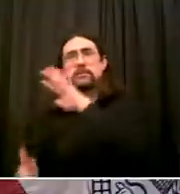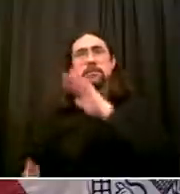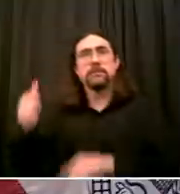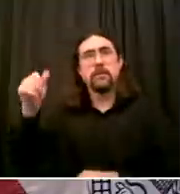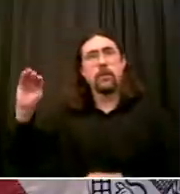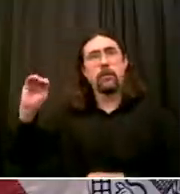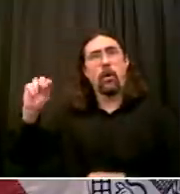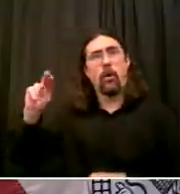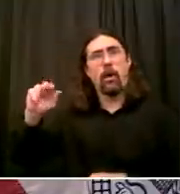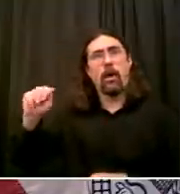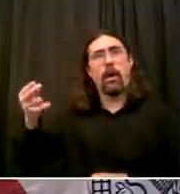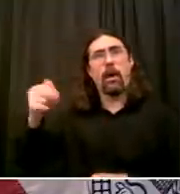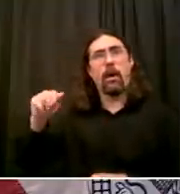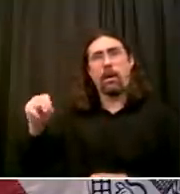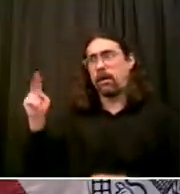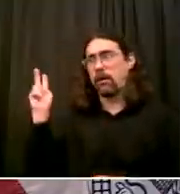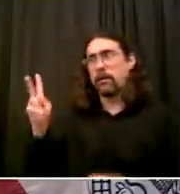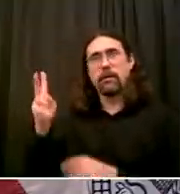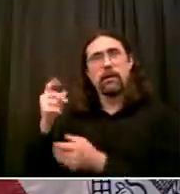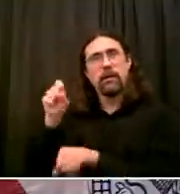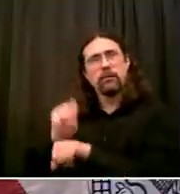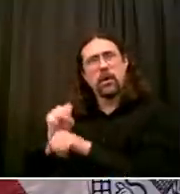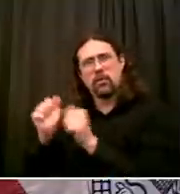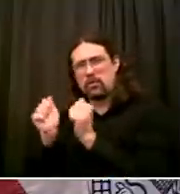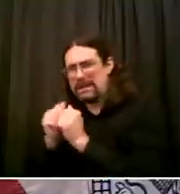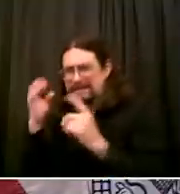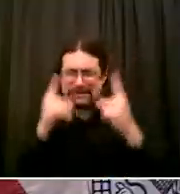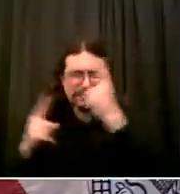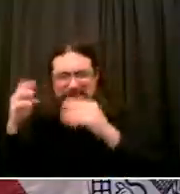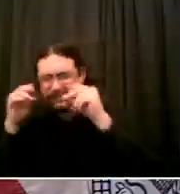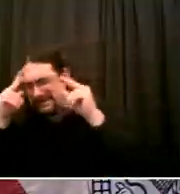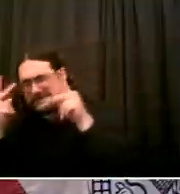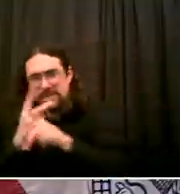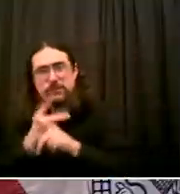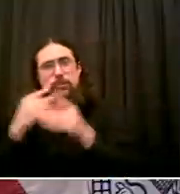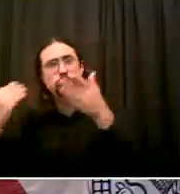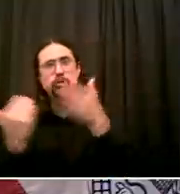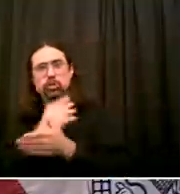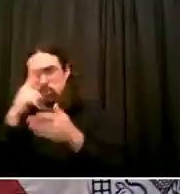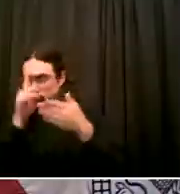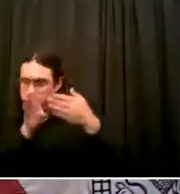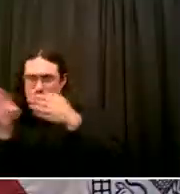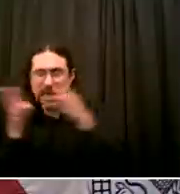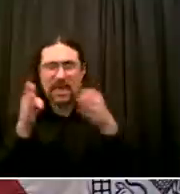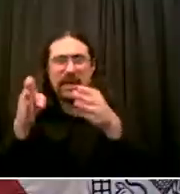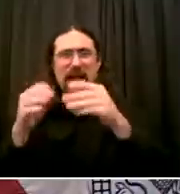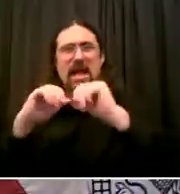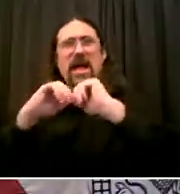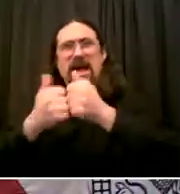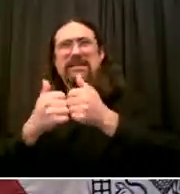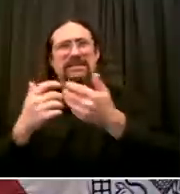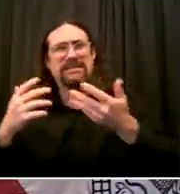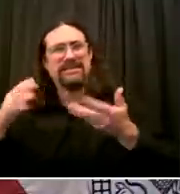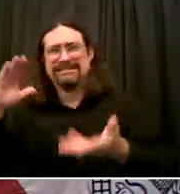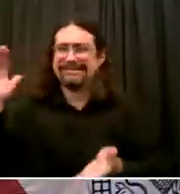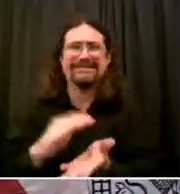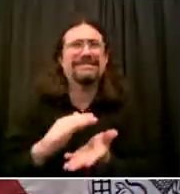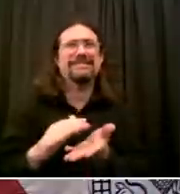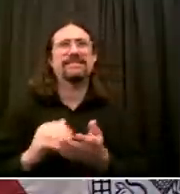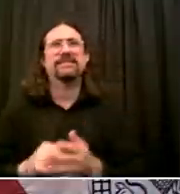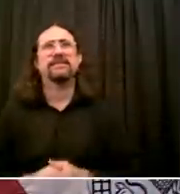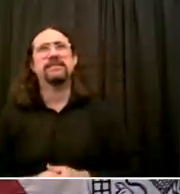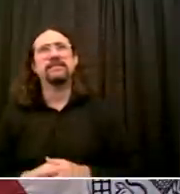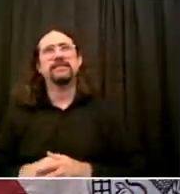will help everyone if courts begin again And, you know, we go back to having appropriate prosecutions of